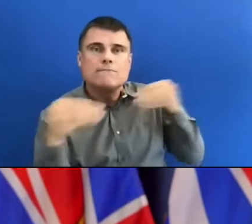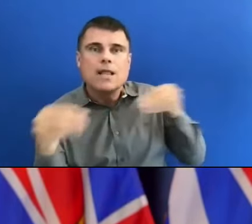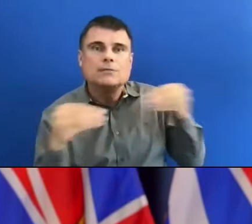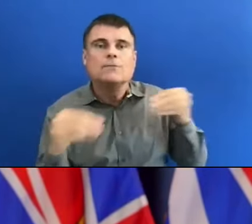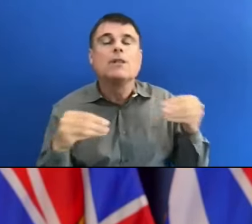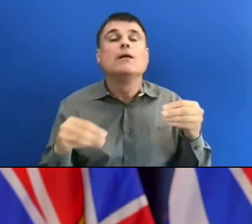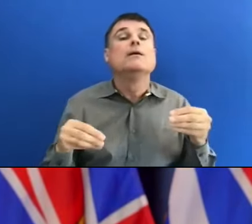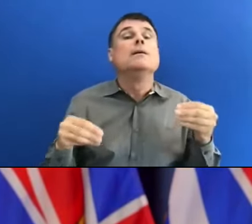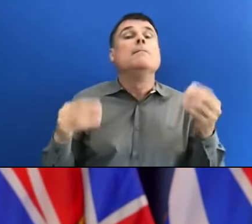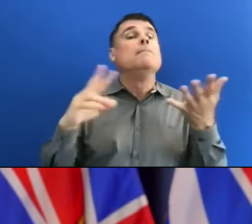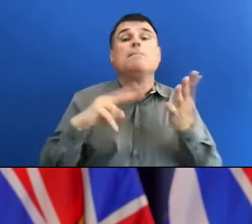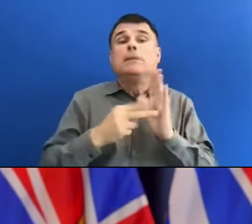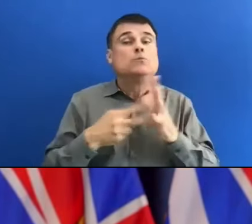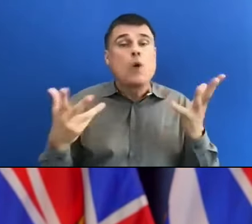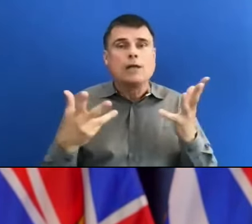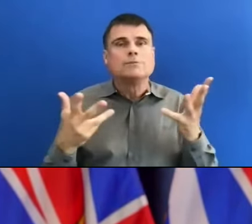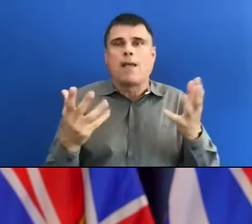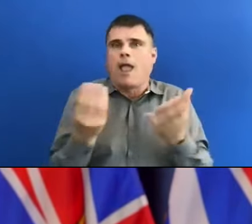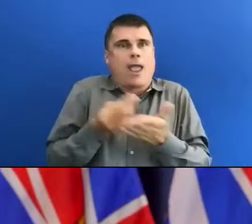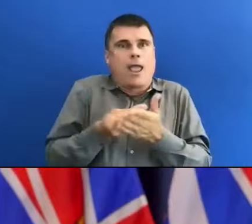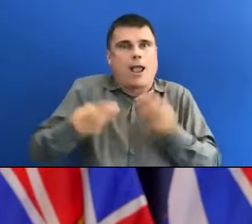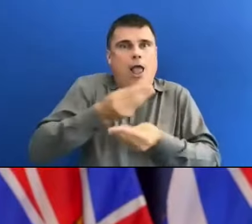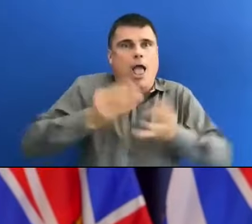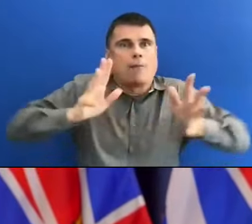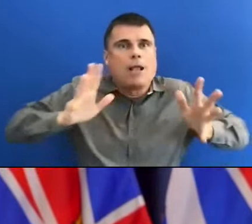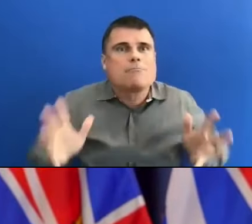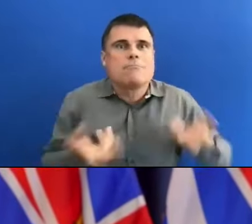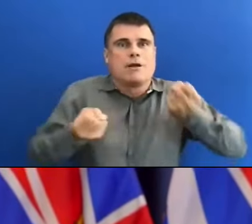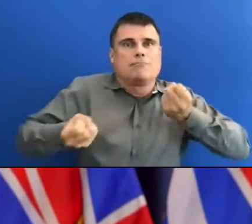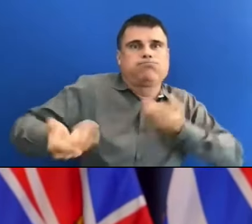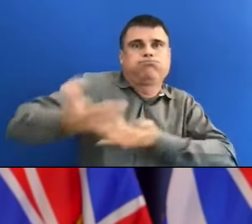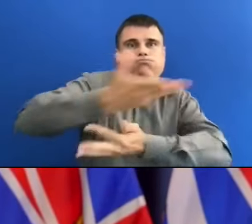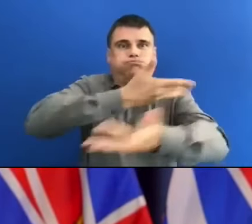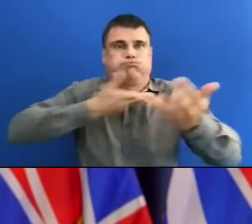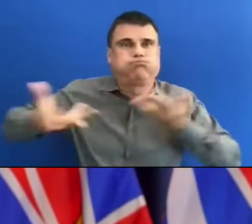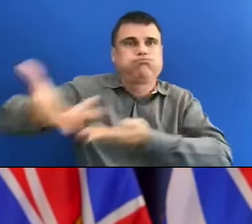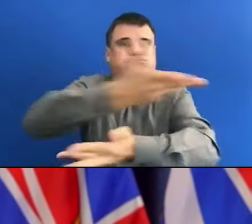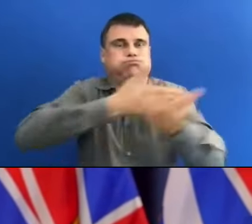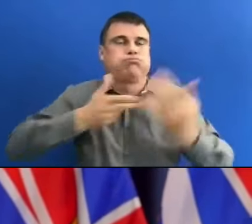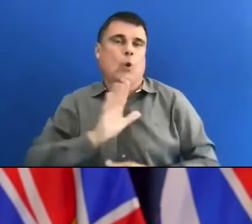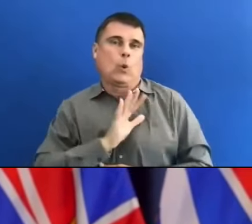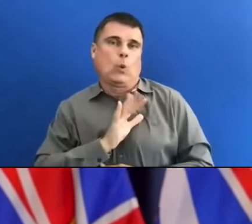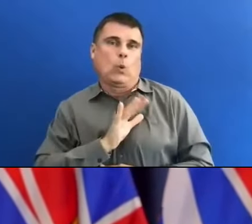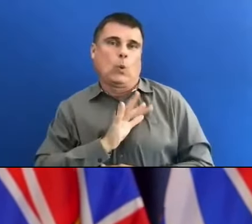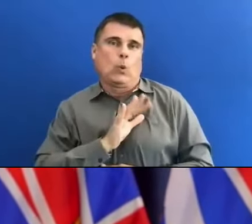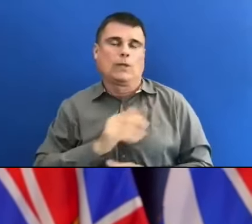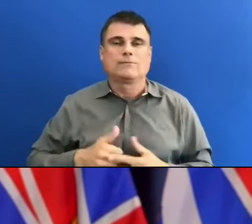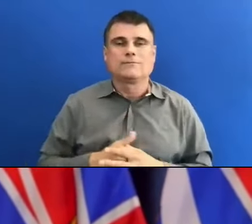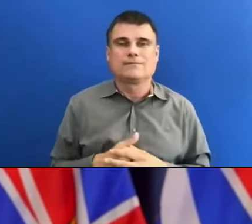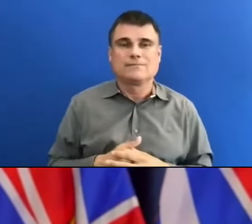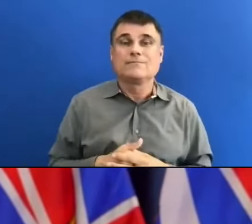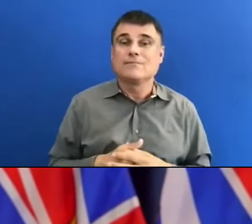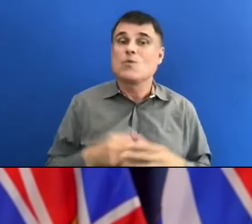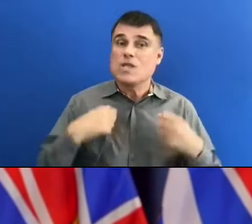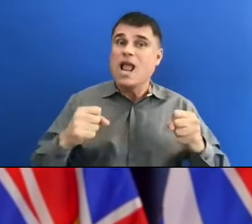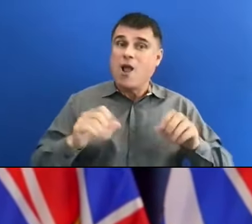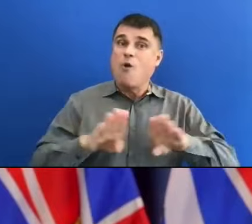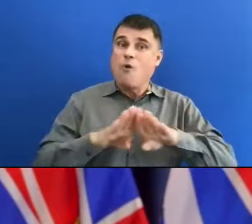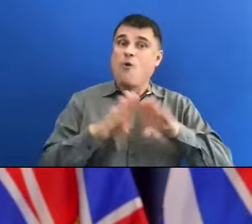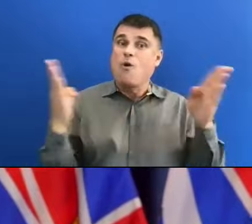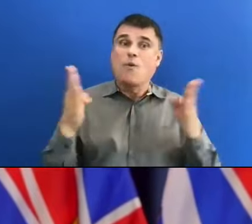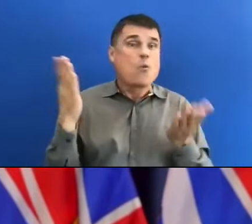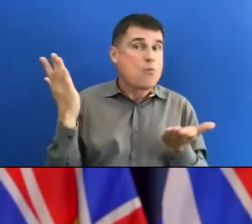as we transition into the summer. We can take this step because people have been keeping themselves and their family members and their community safe.